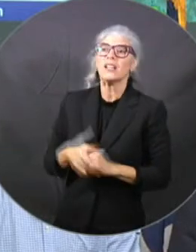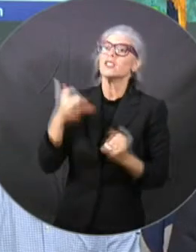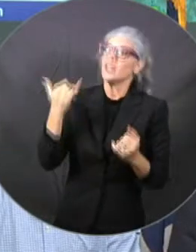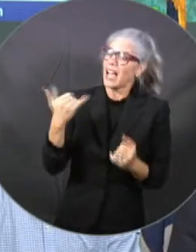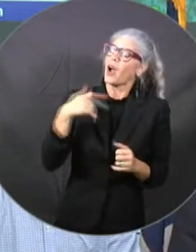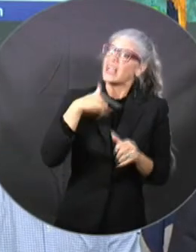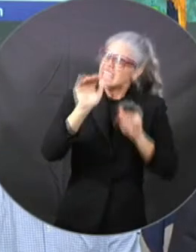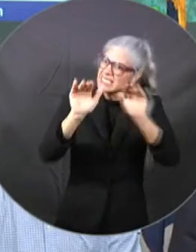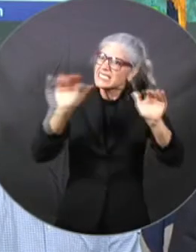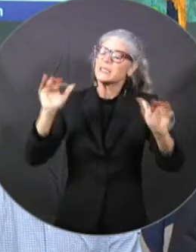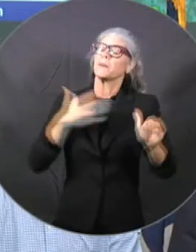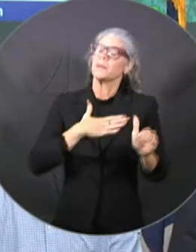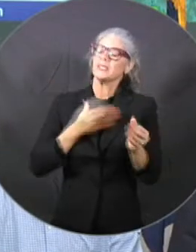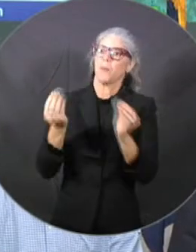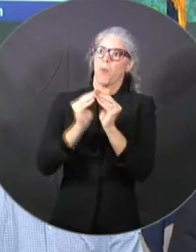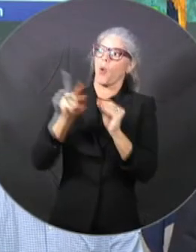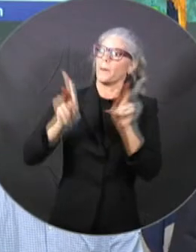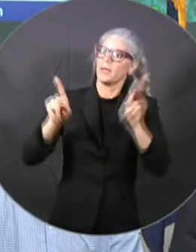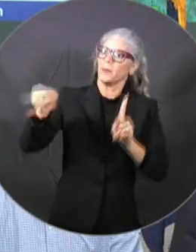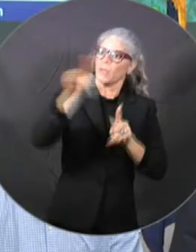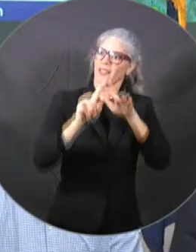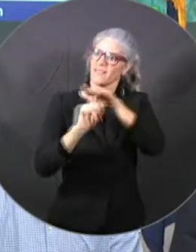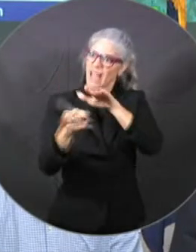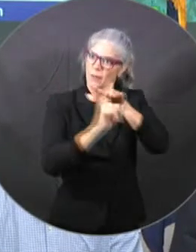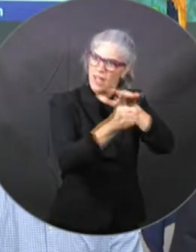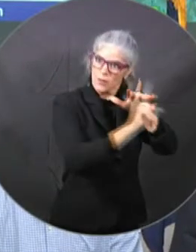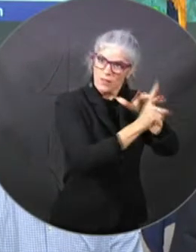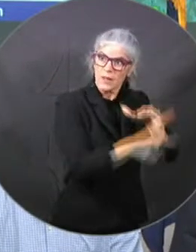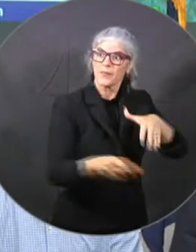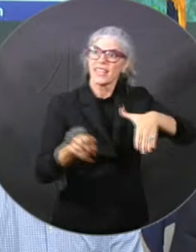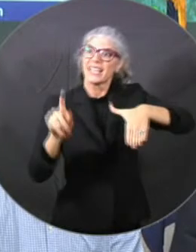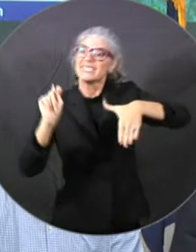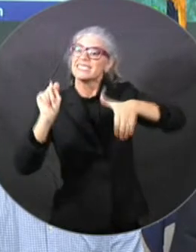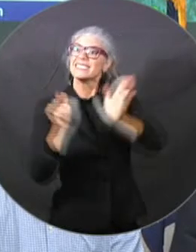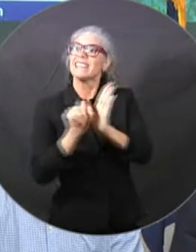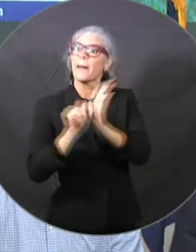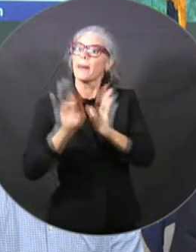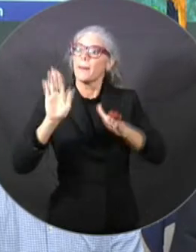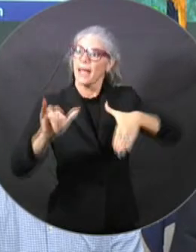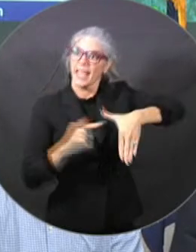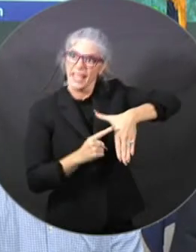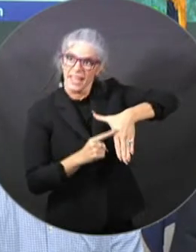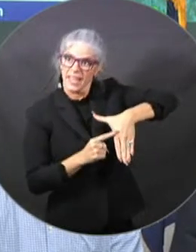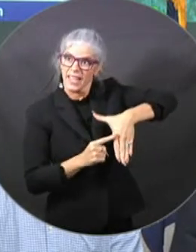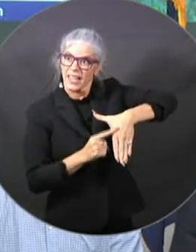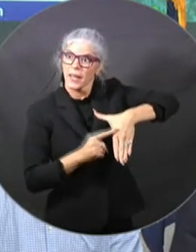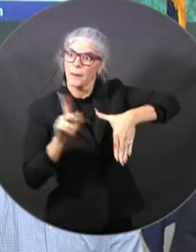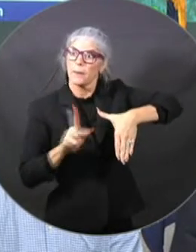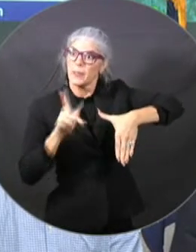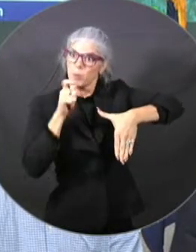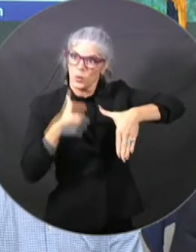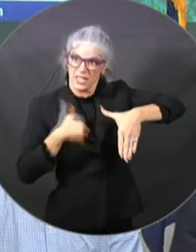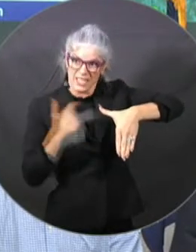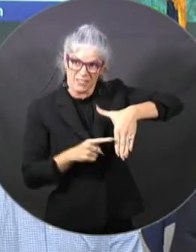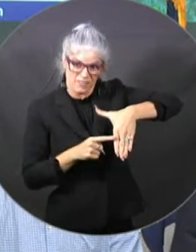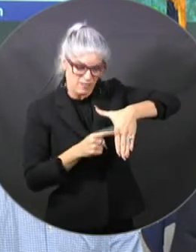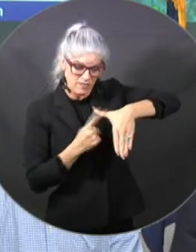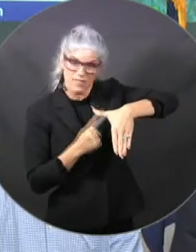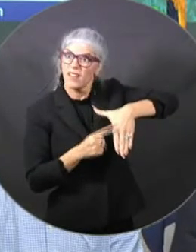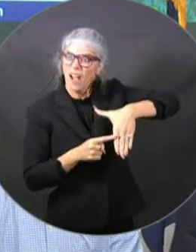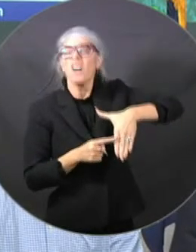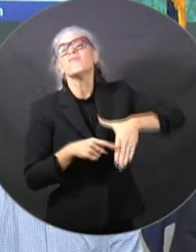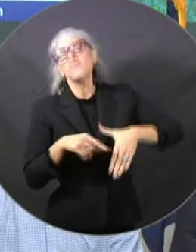the Big Bend. The ones that will be given those orders are your local emergency managers and or local sheriffs. When they ask for that emergency